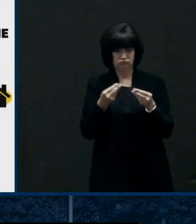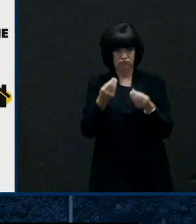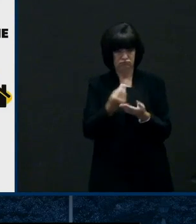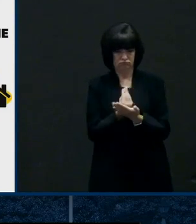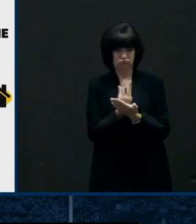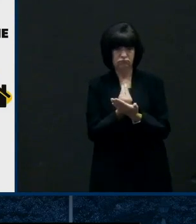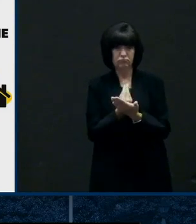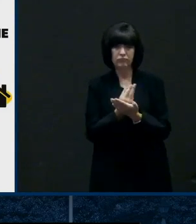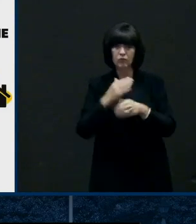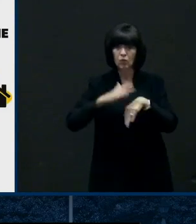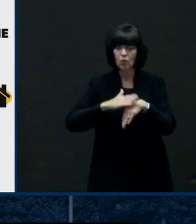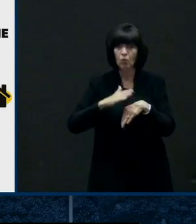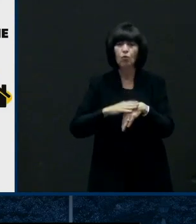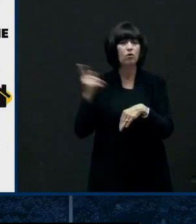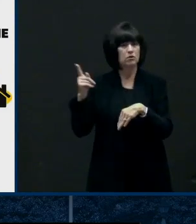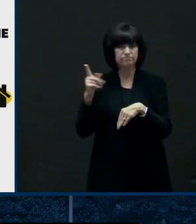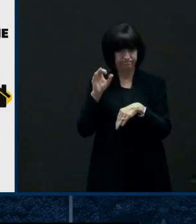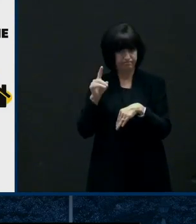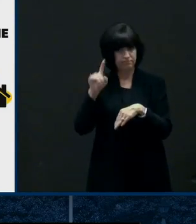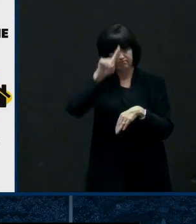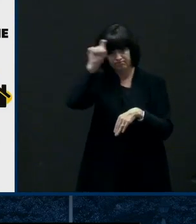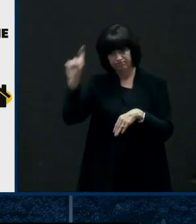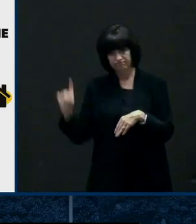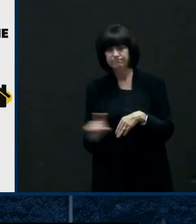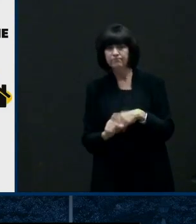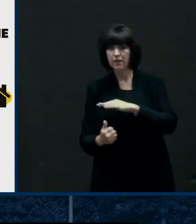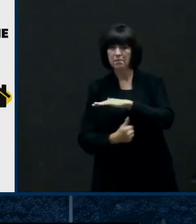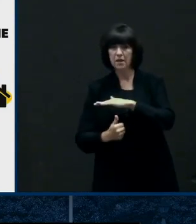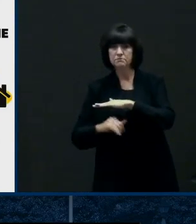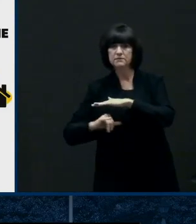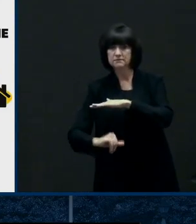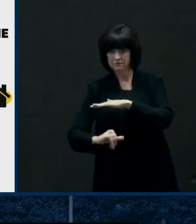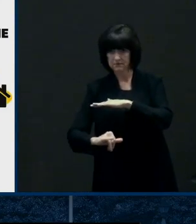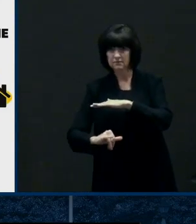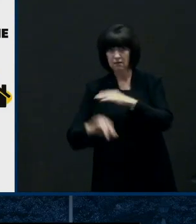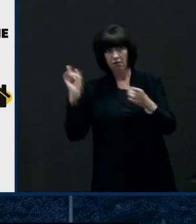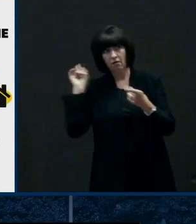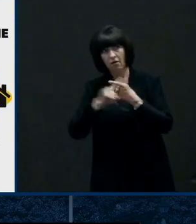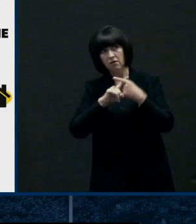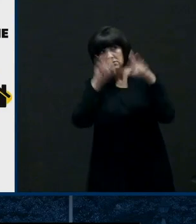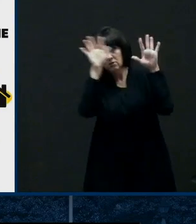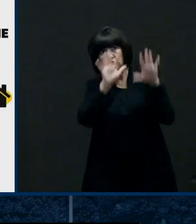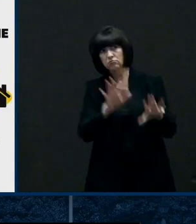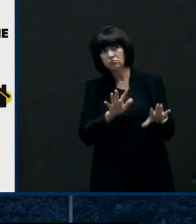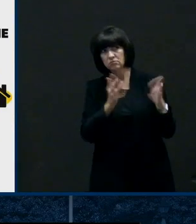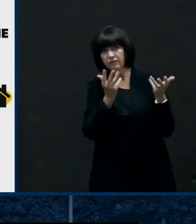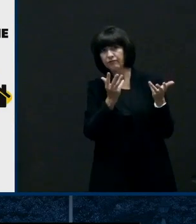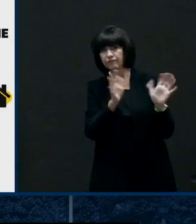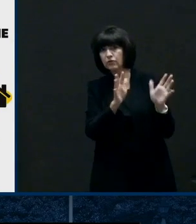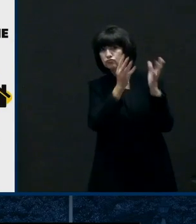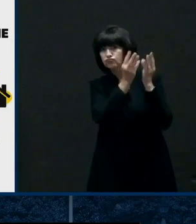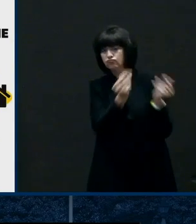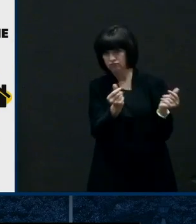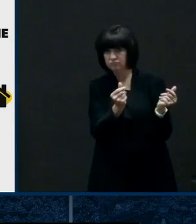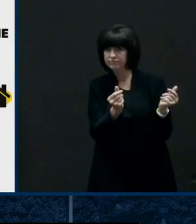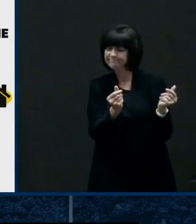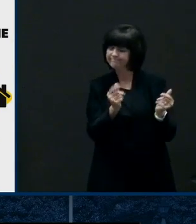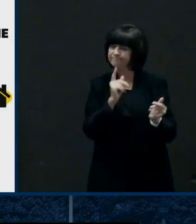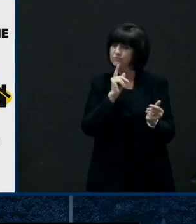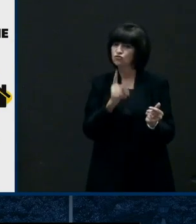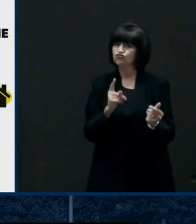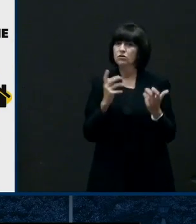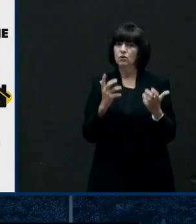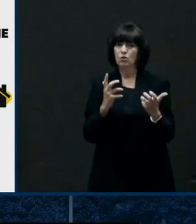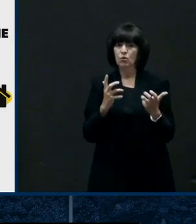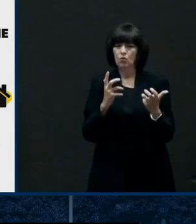appropriate thing as we saw trees fall on houses and which could have really injured people in a very serious way. thank you